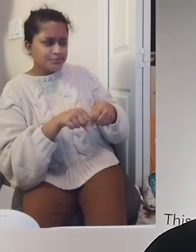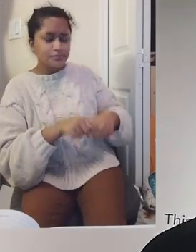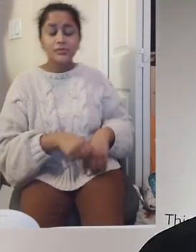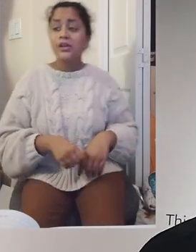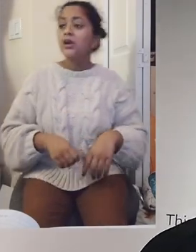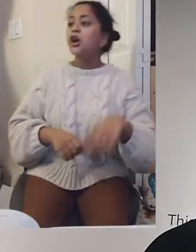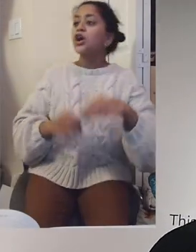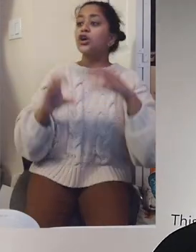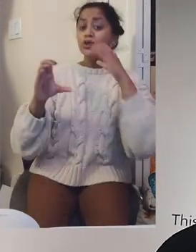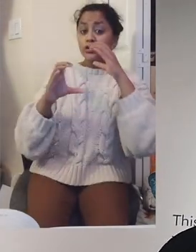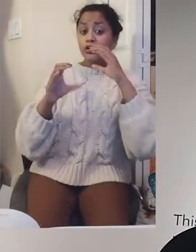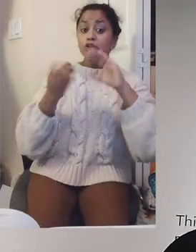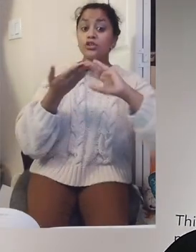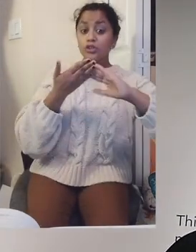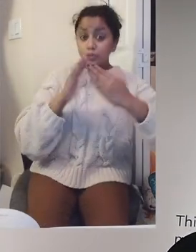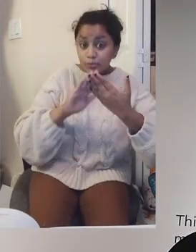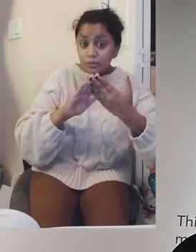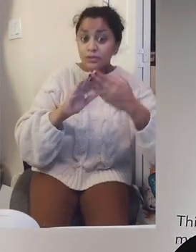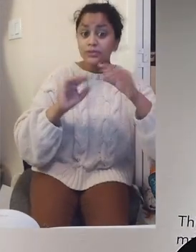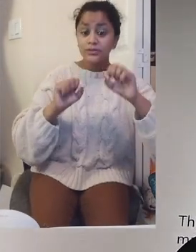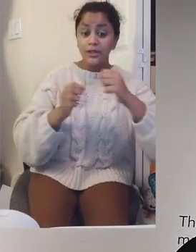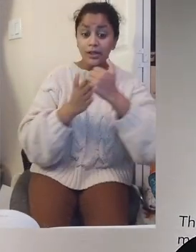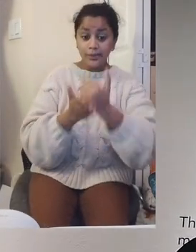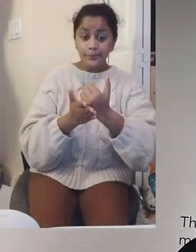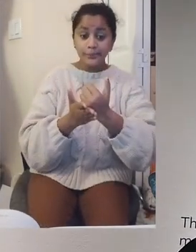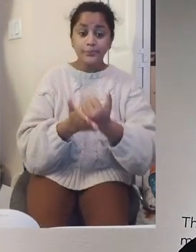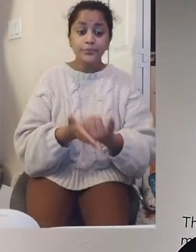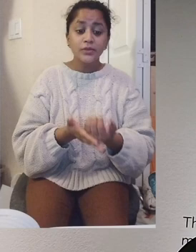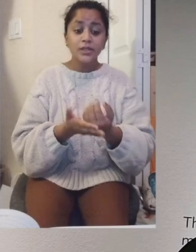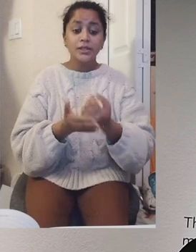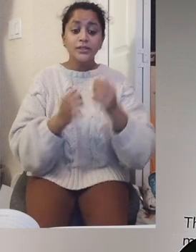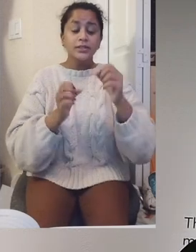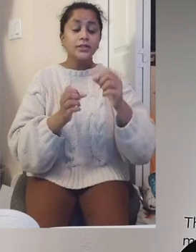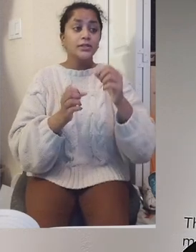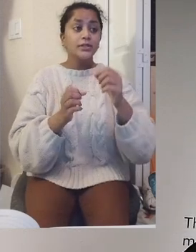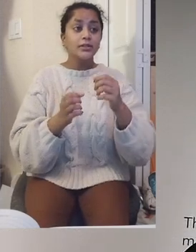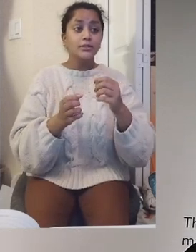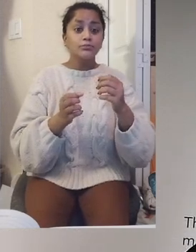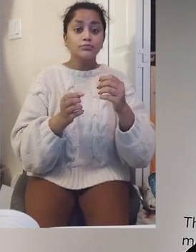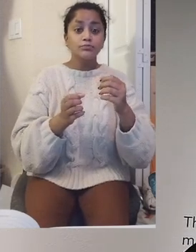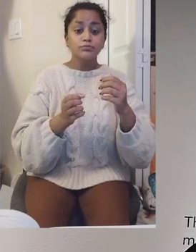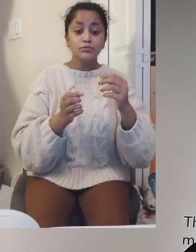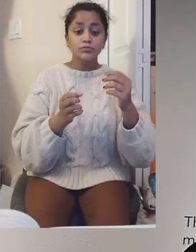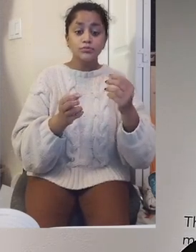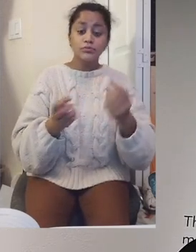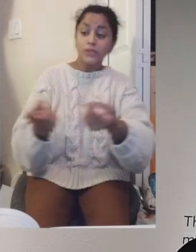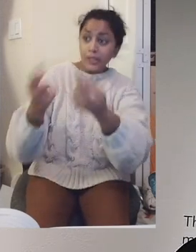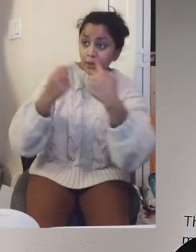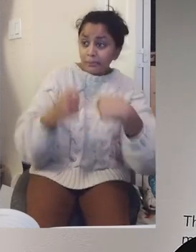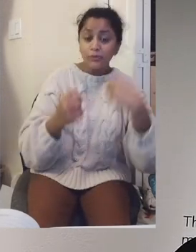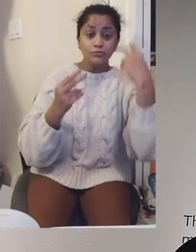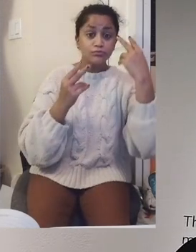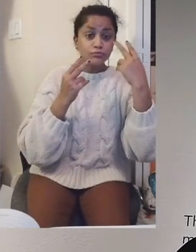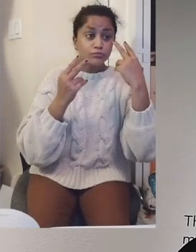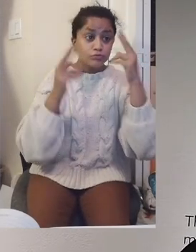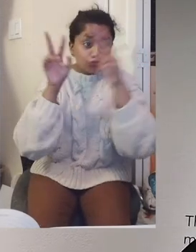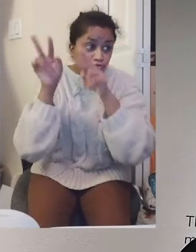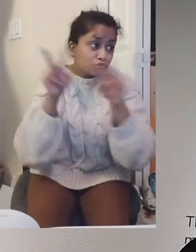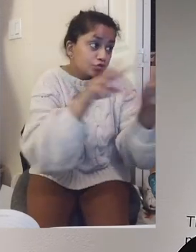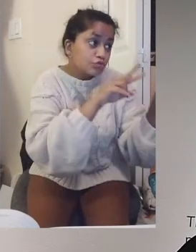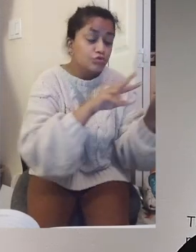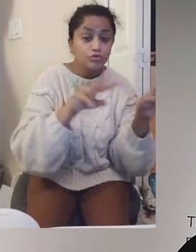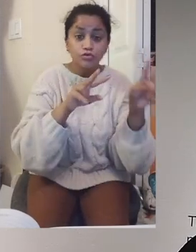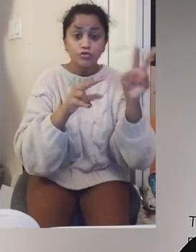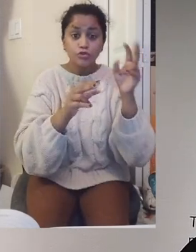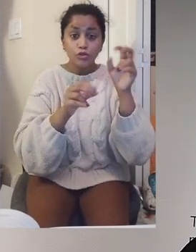can help local artists by coming to view their work when they have developed it,